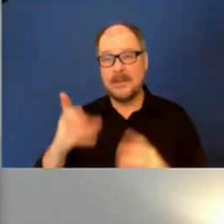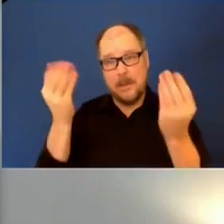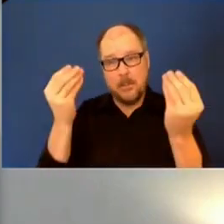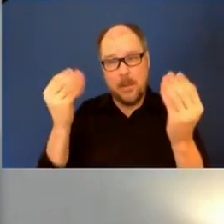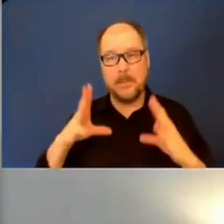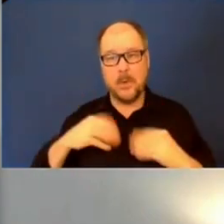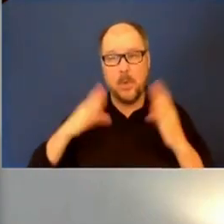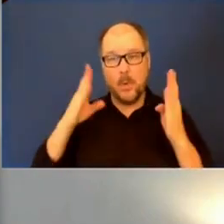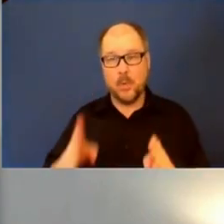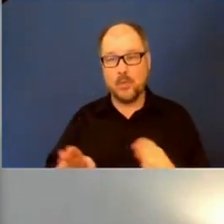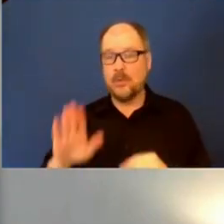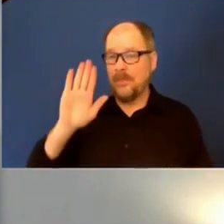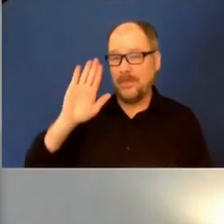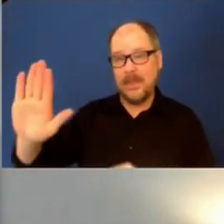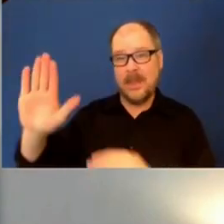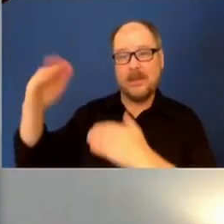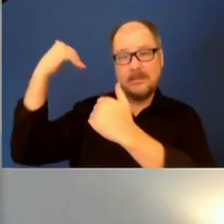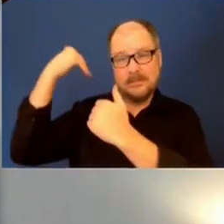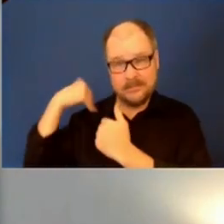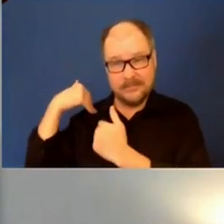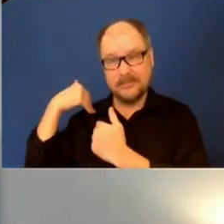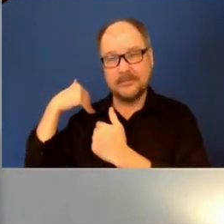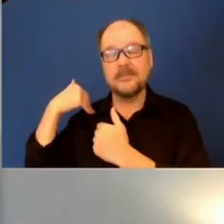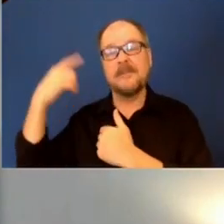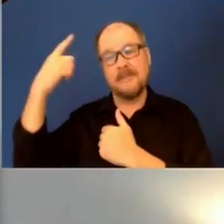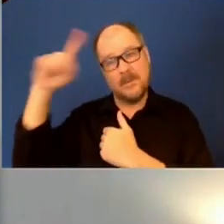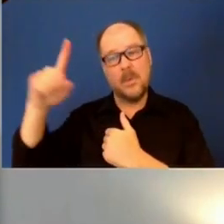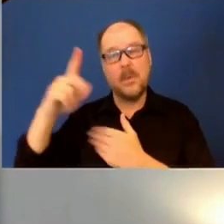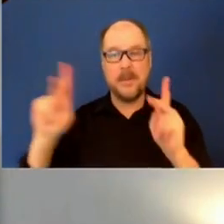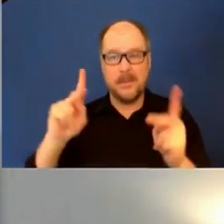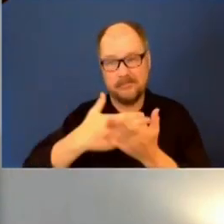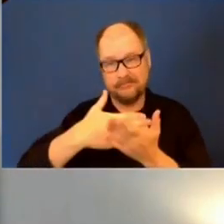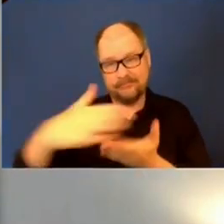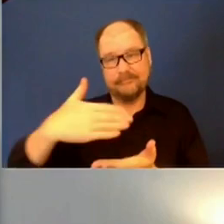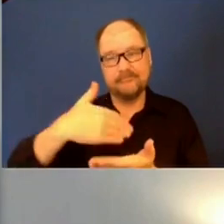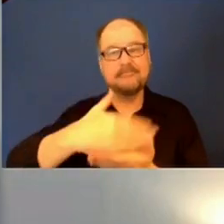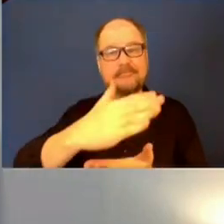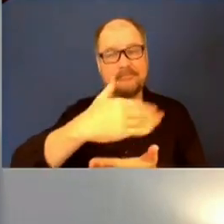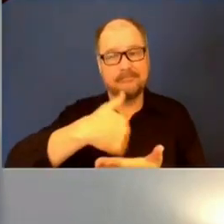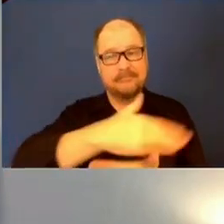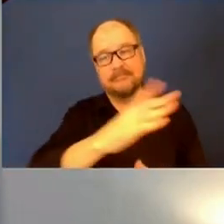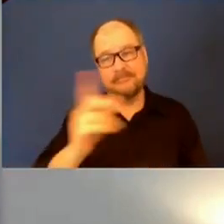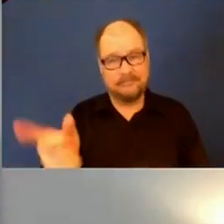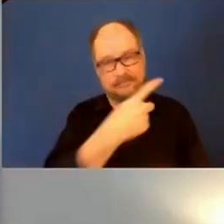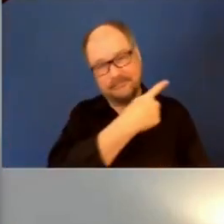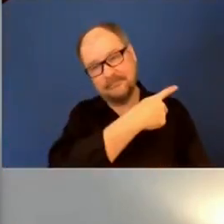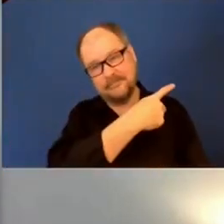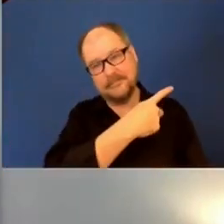to have those folks removed, and we're going to rely on the property owners to do what they need to do in order to make that happen.